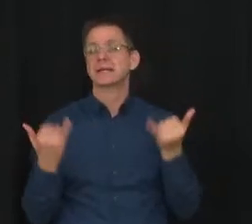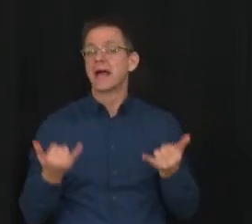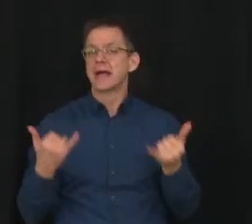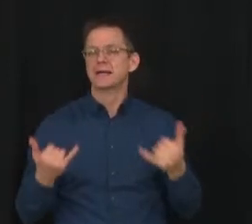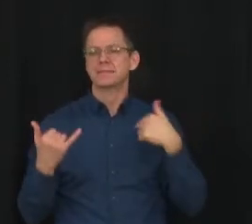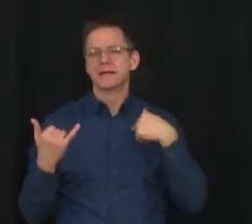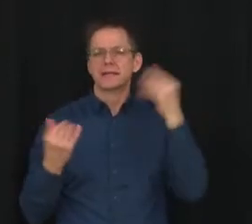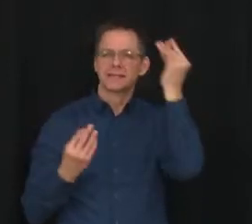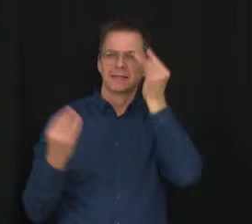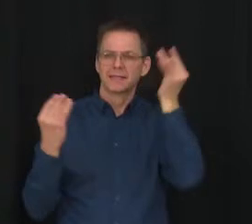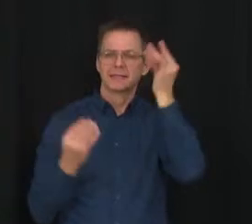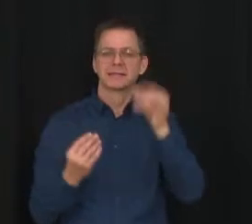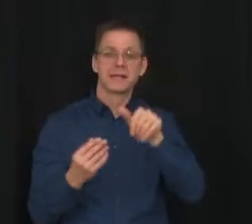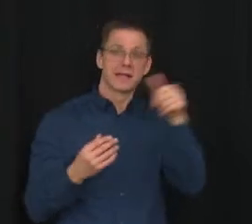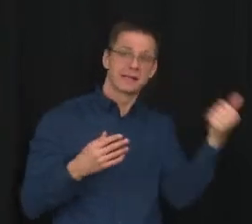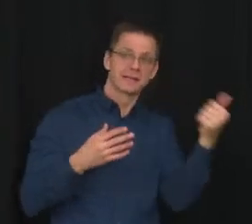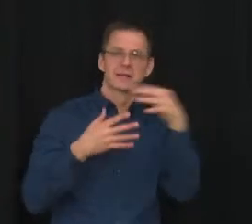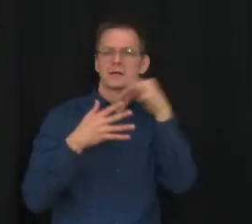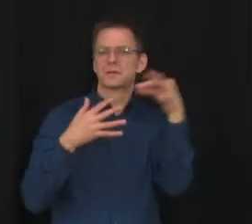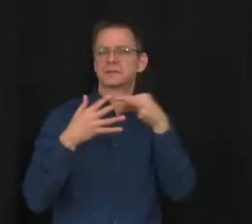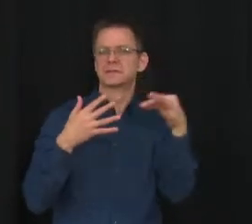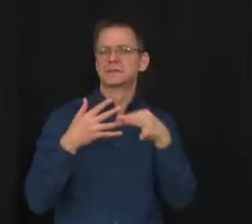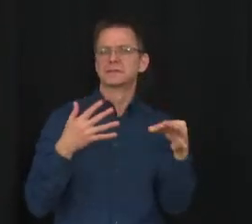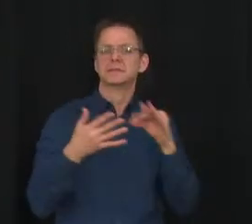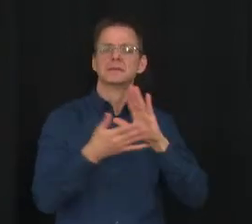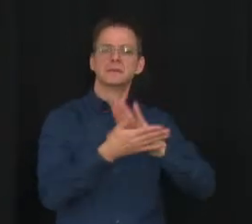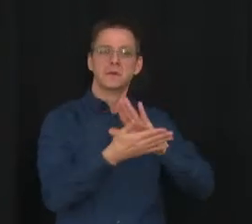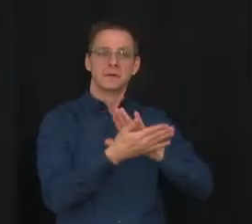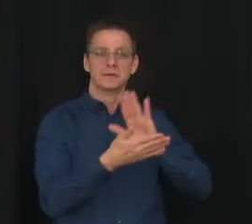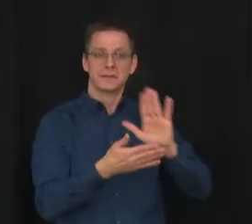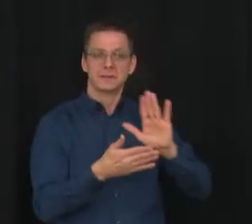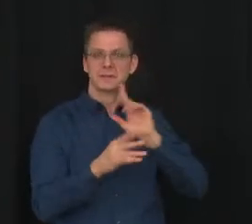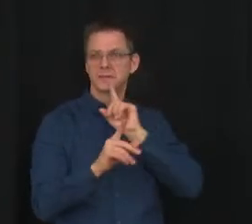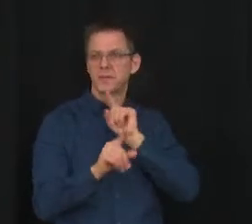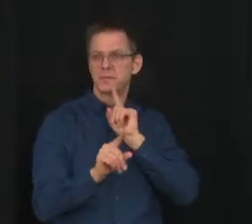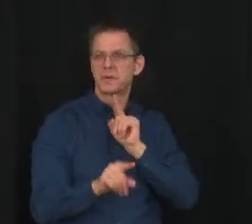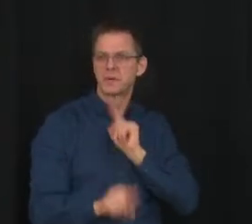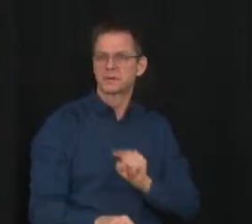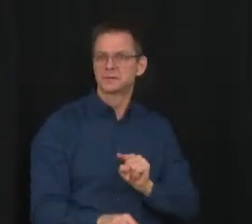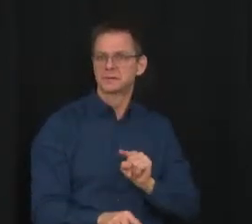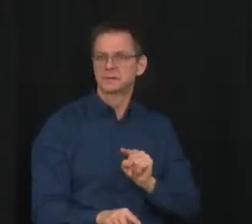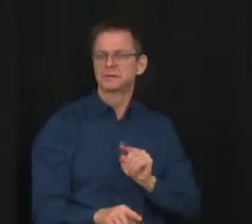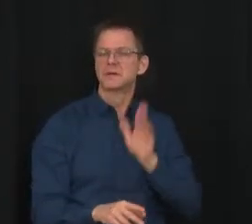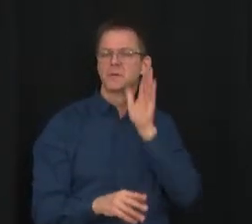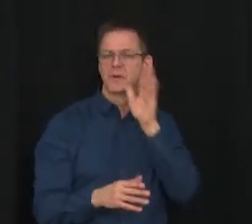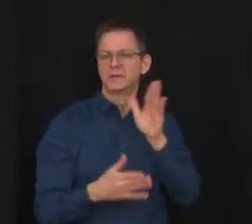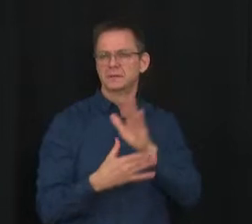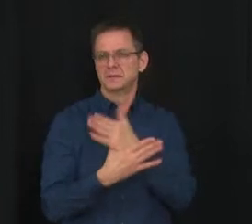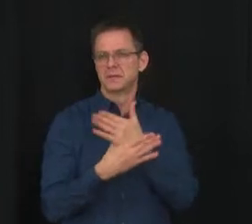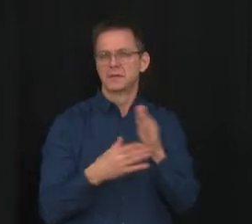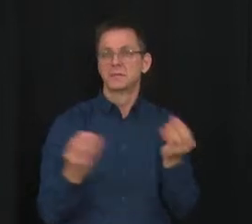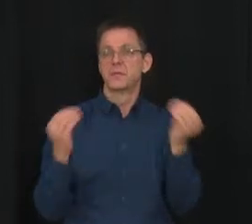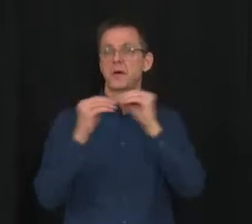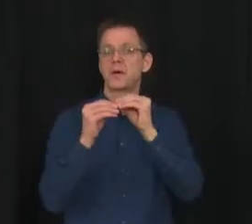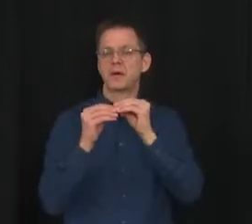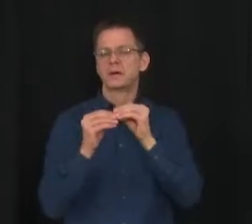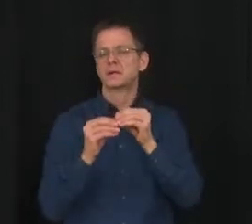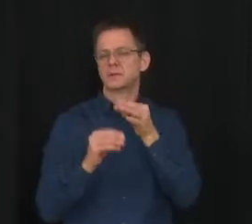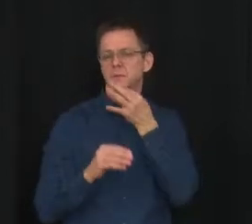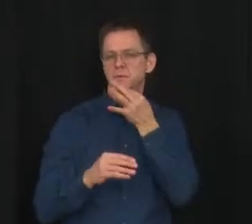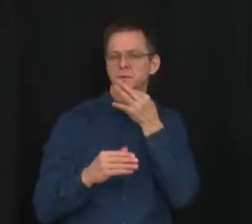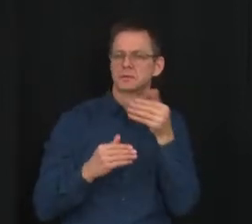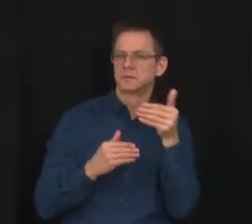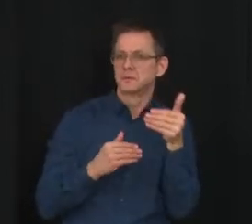situation. Details on this will be shared as soon as they are available. There are no easy paths to take in a pandemic,